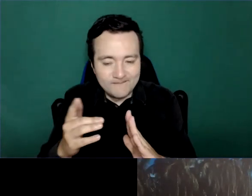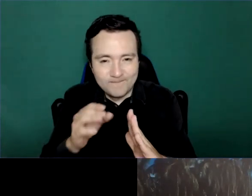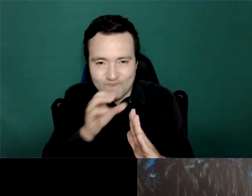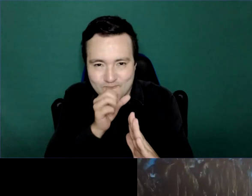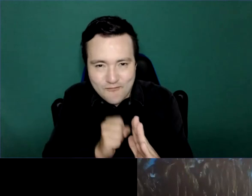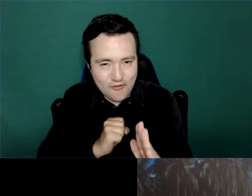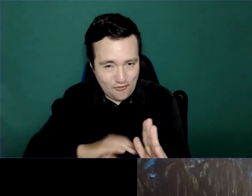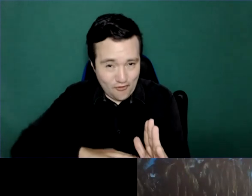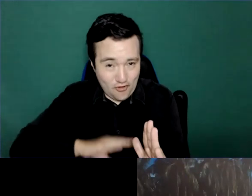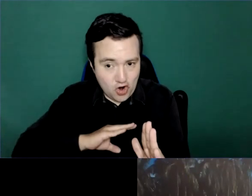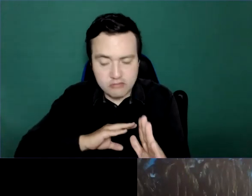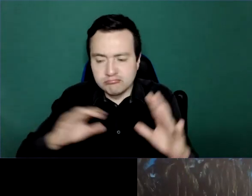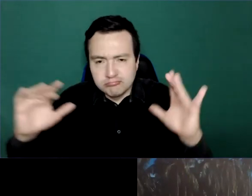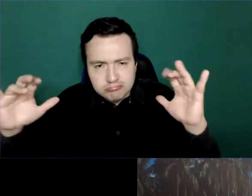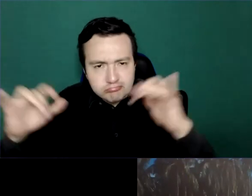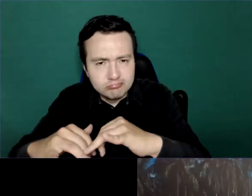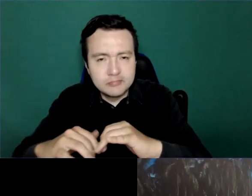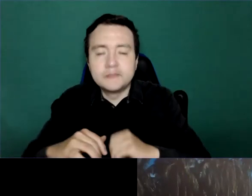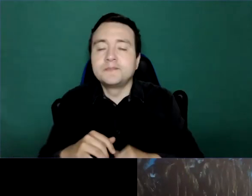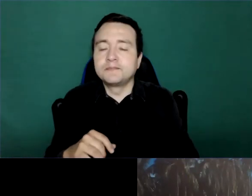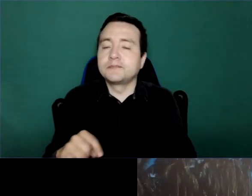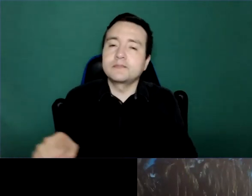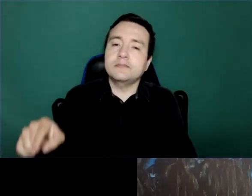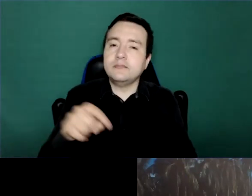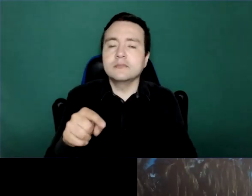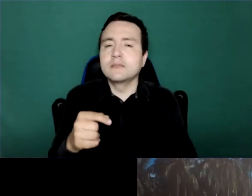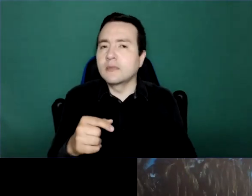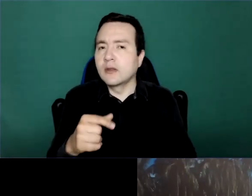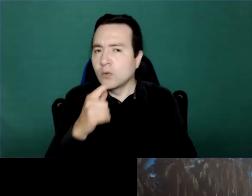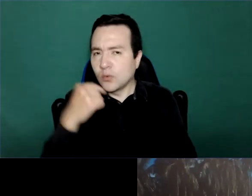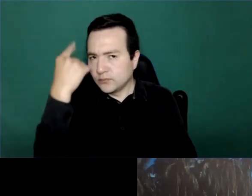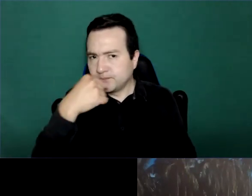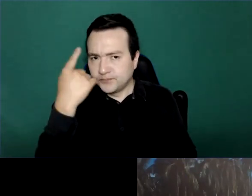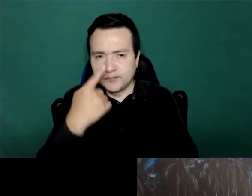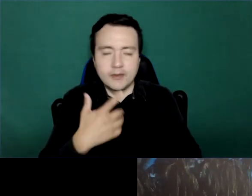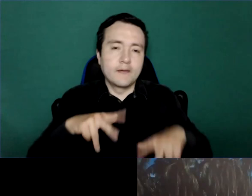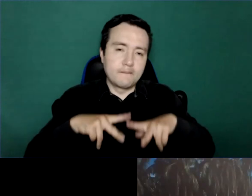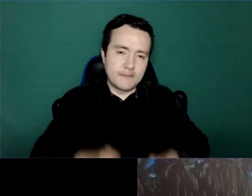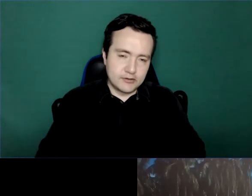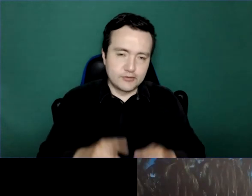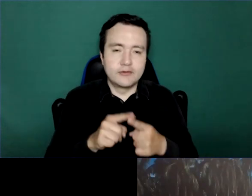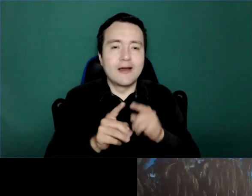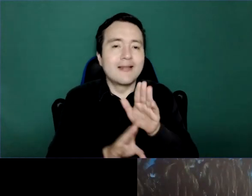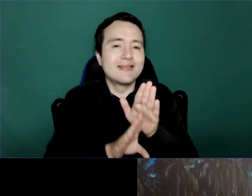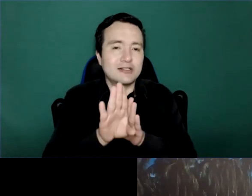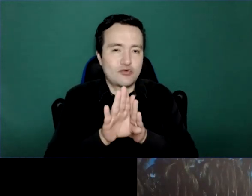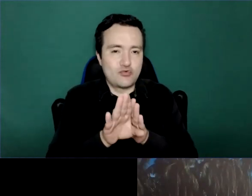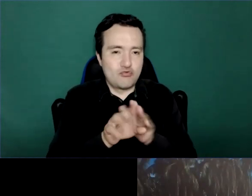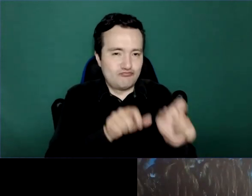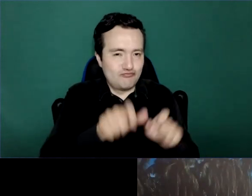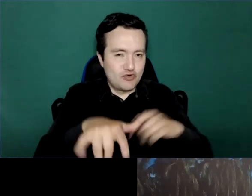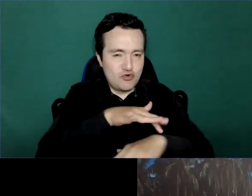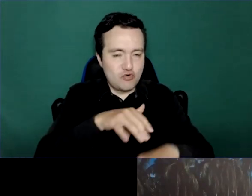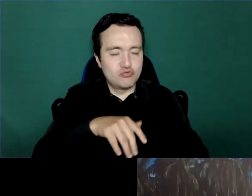facilities. So there was a meeting of the Minister of Social Development,